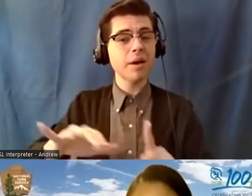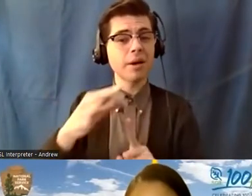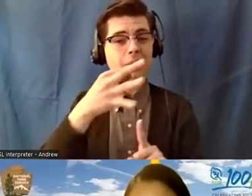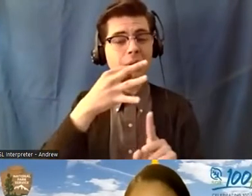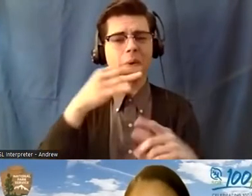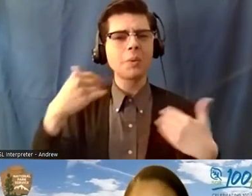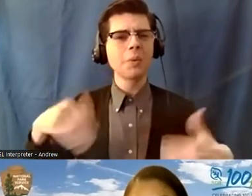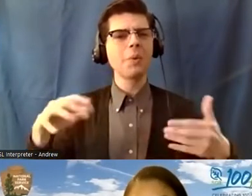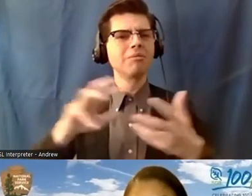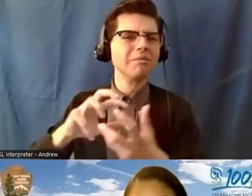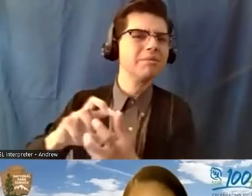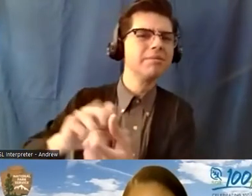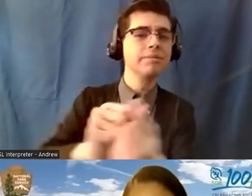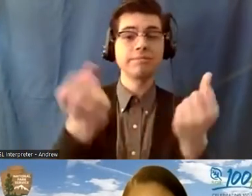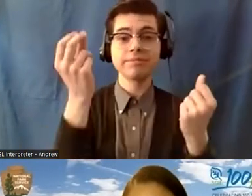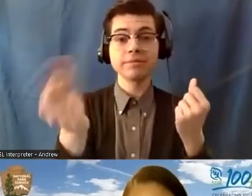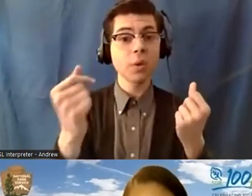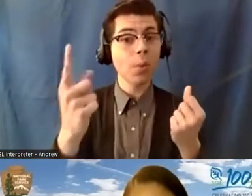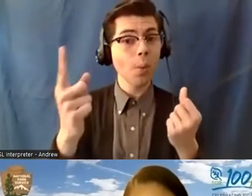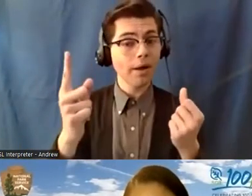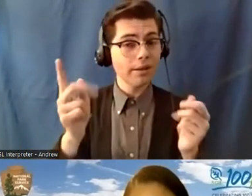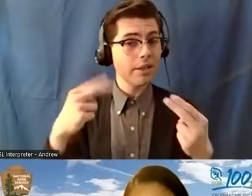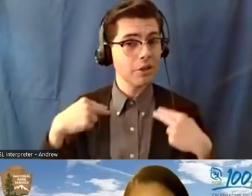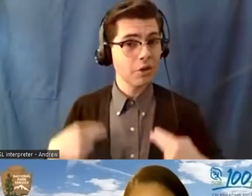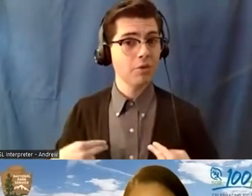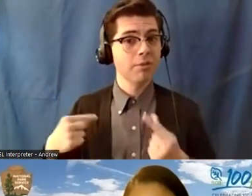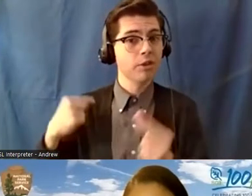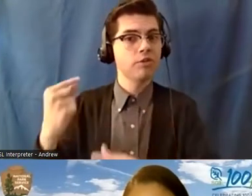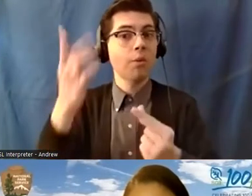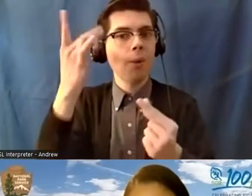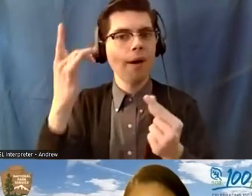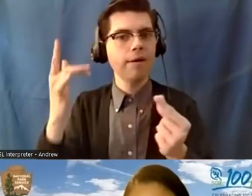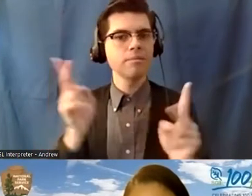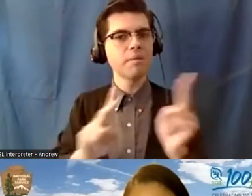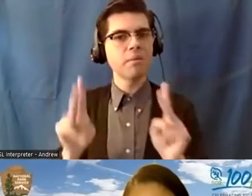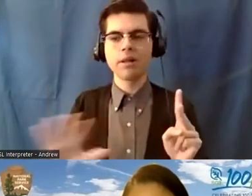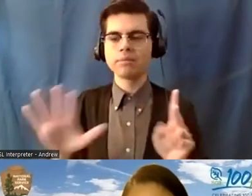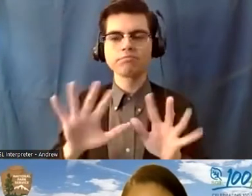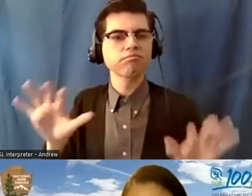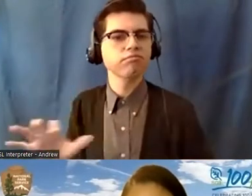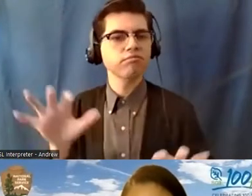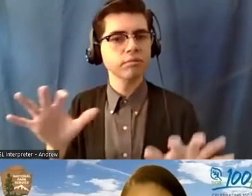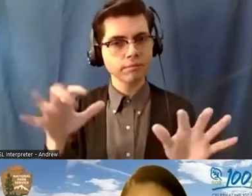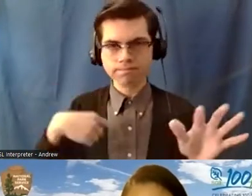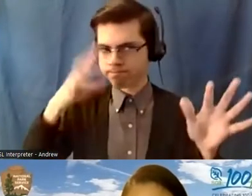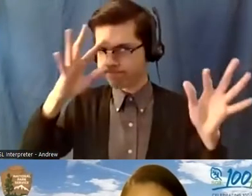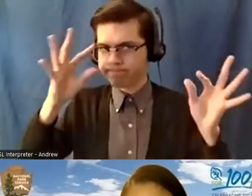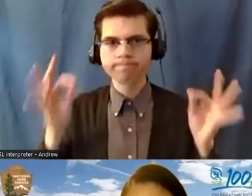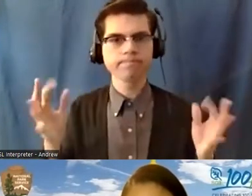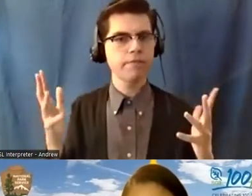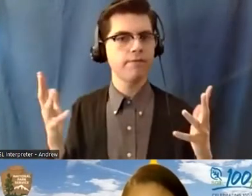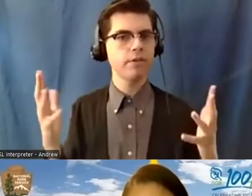blink of an eye in one human generation from human activities. And I decided right then